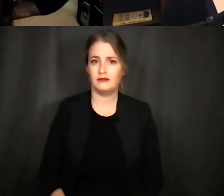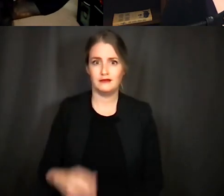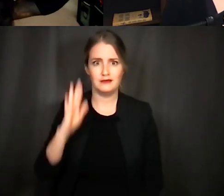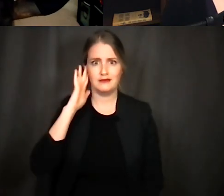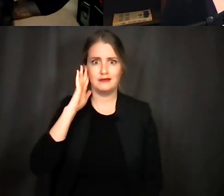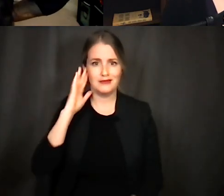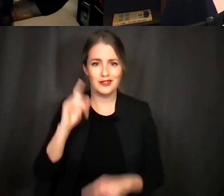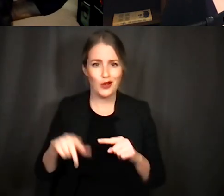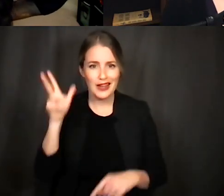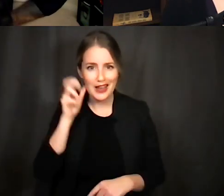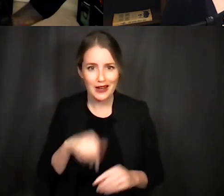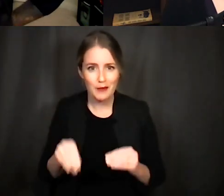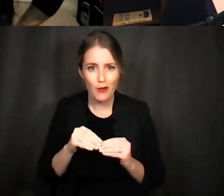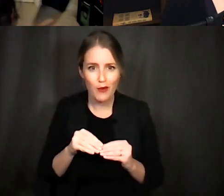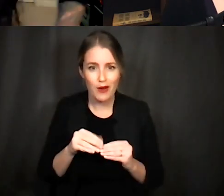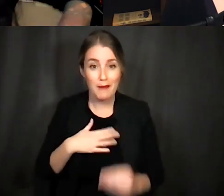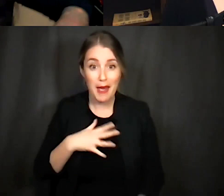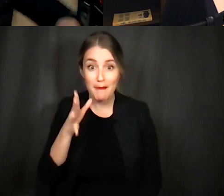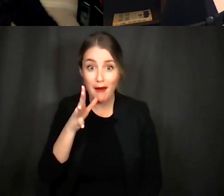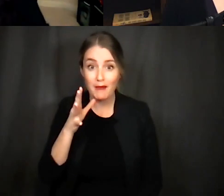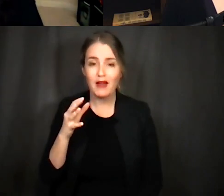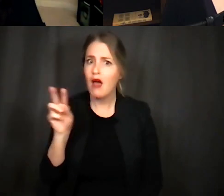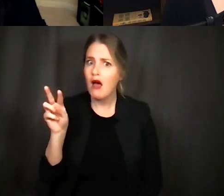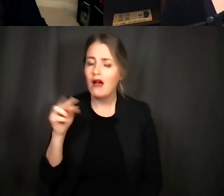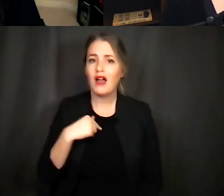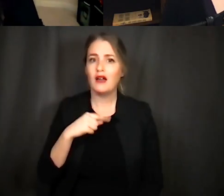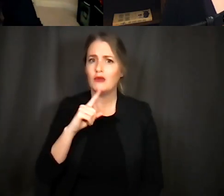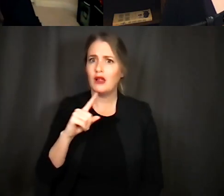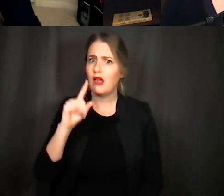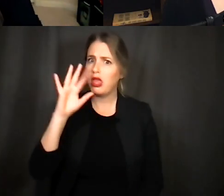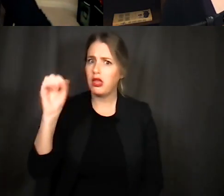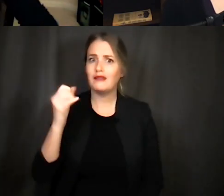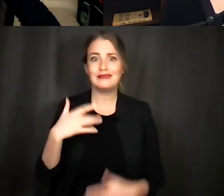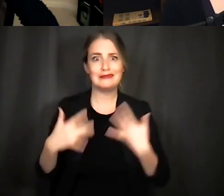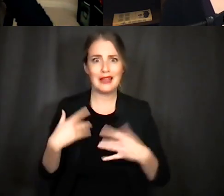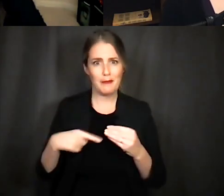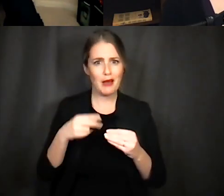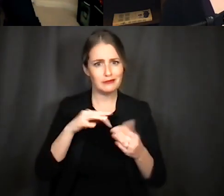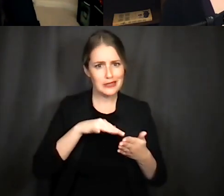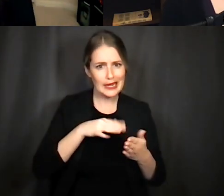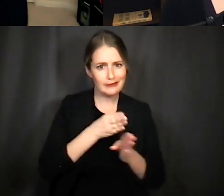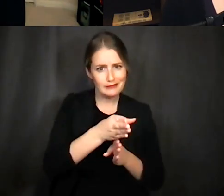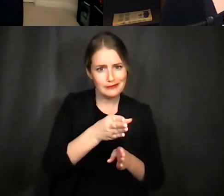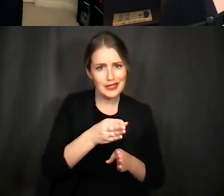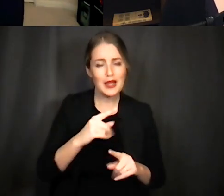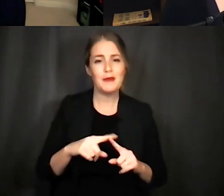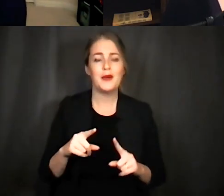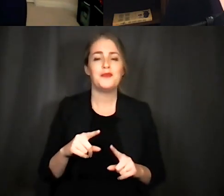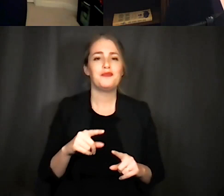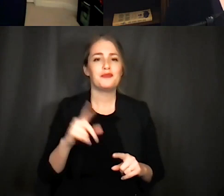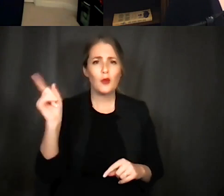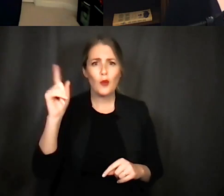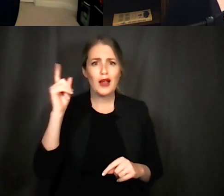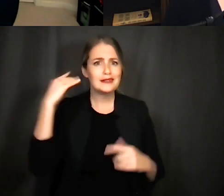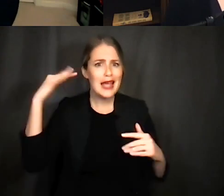one of the things that made me extra excited to get into this field but sound localization is really interesting and one of the things that i